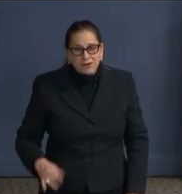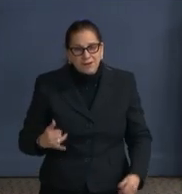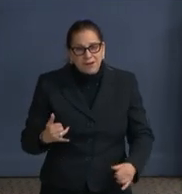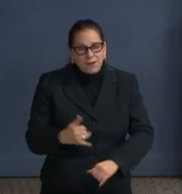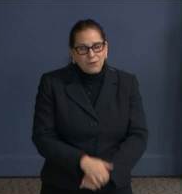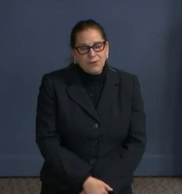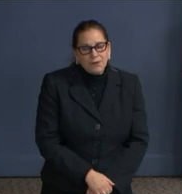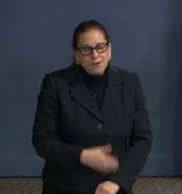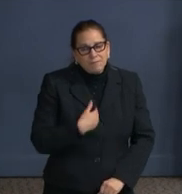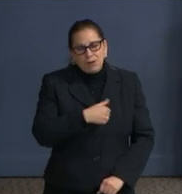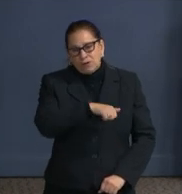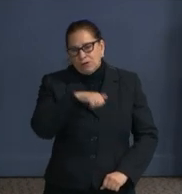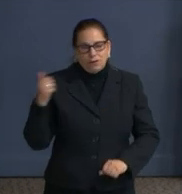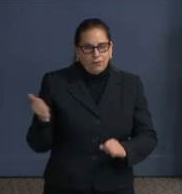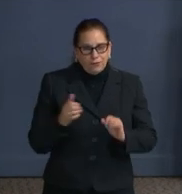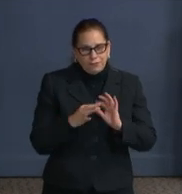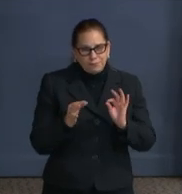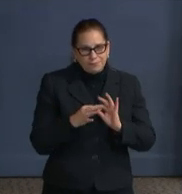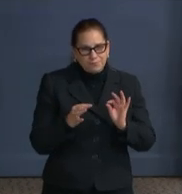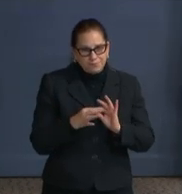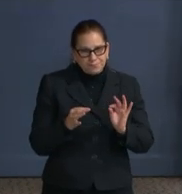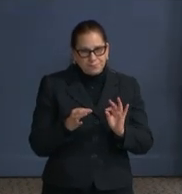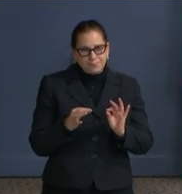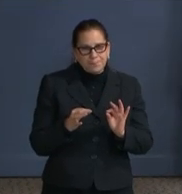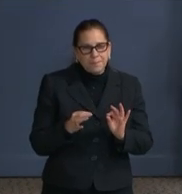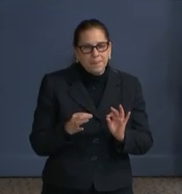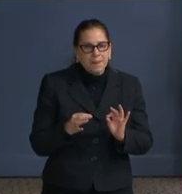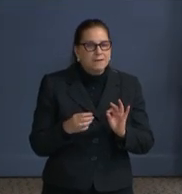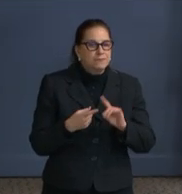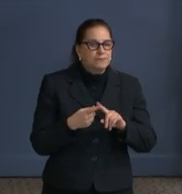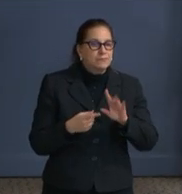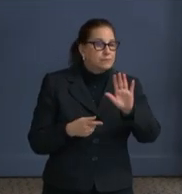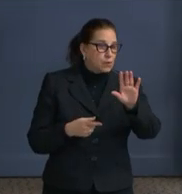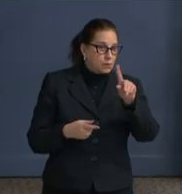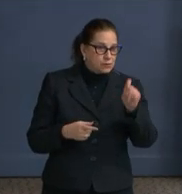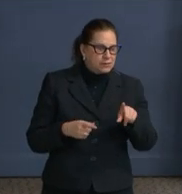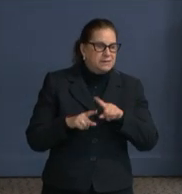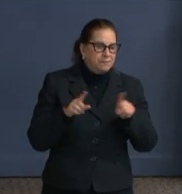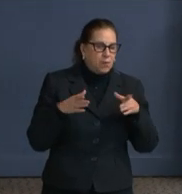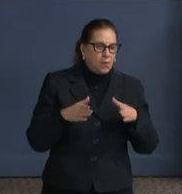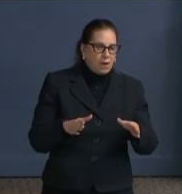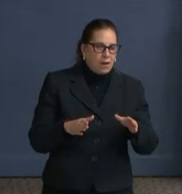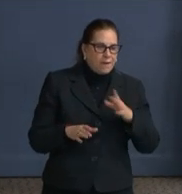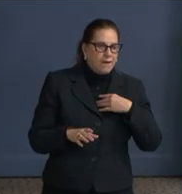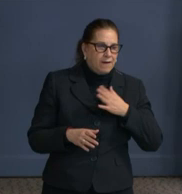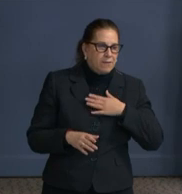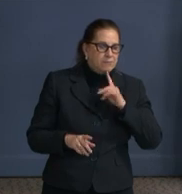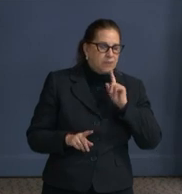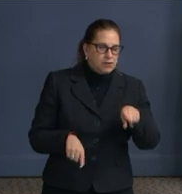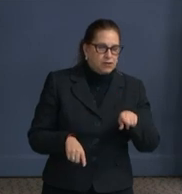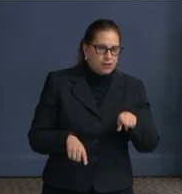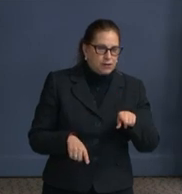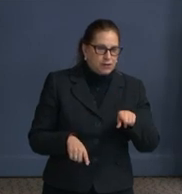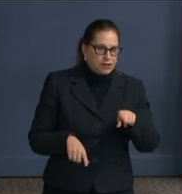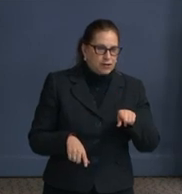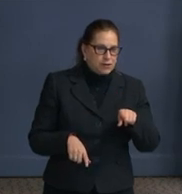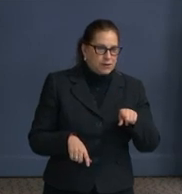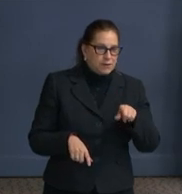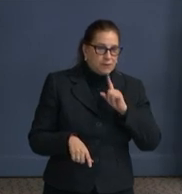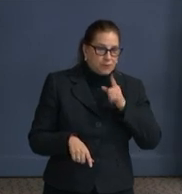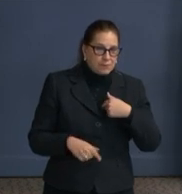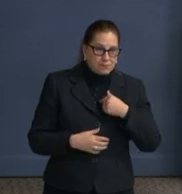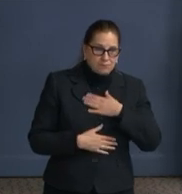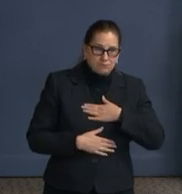I would answer your question in an additional way because I, quite frankly, am very pleased with the DCPS numbers.